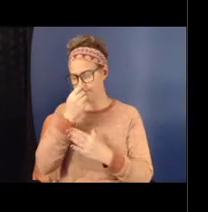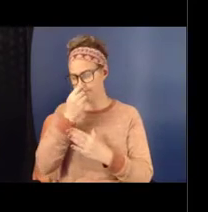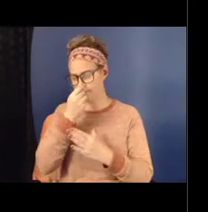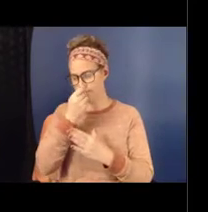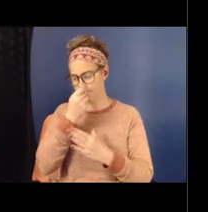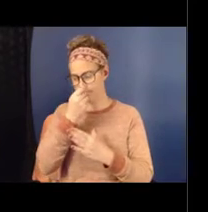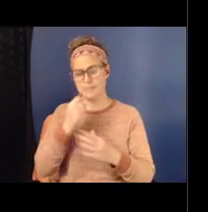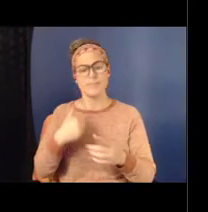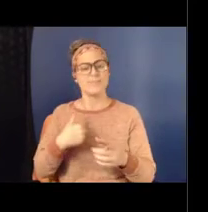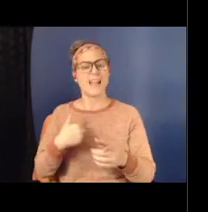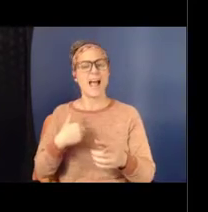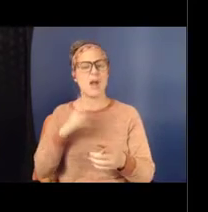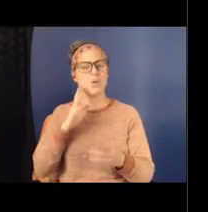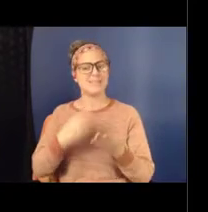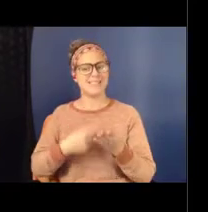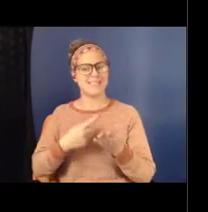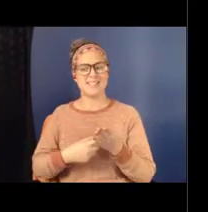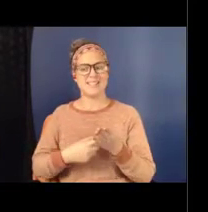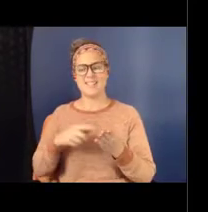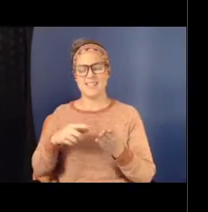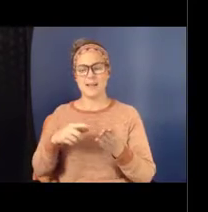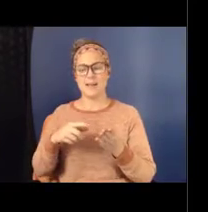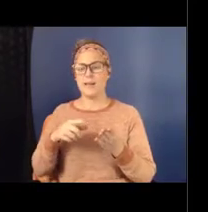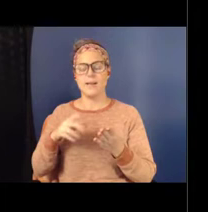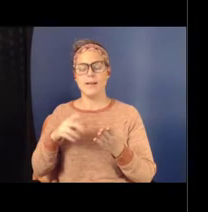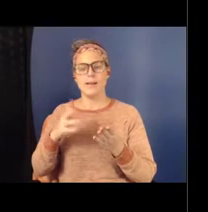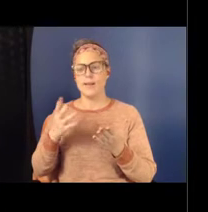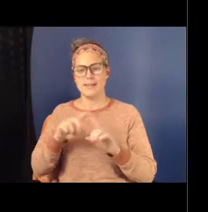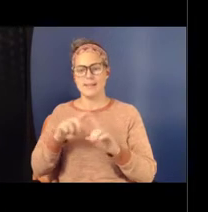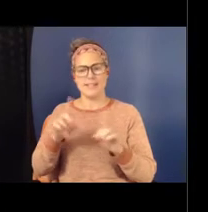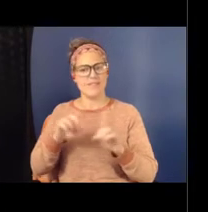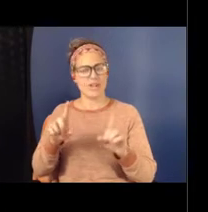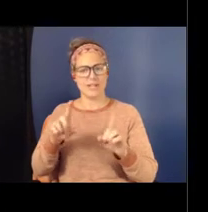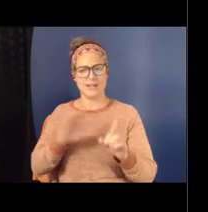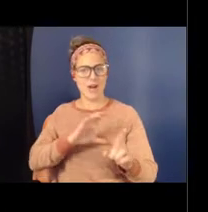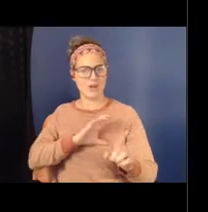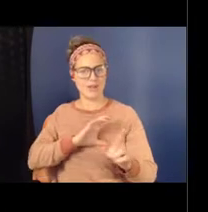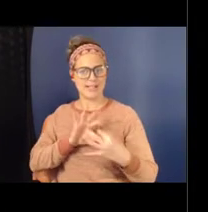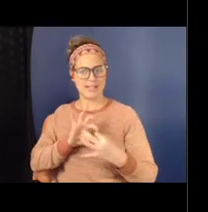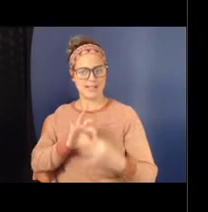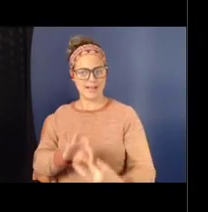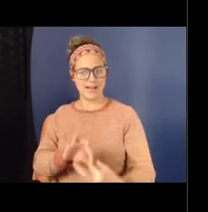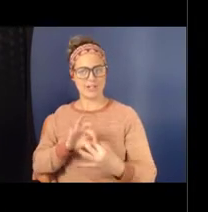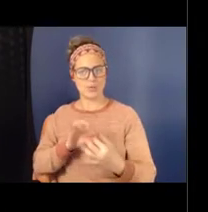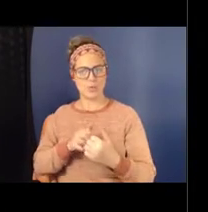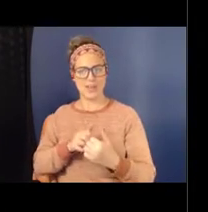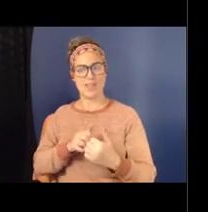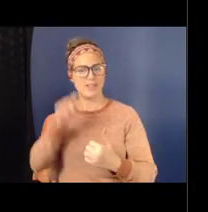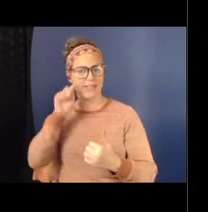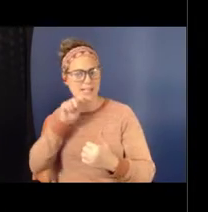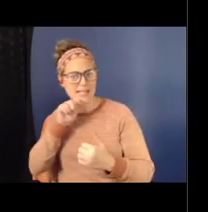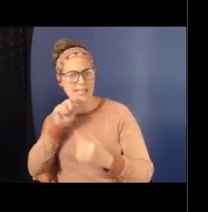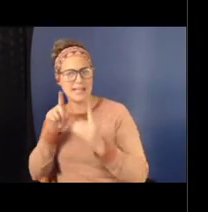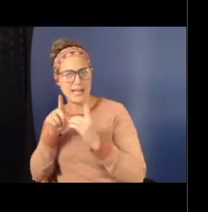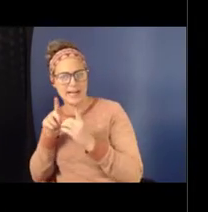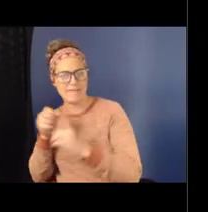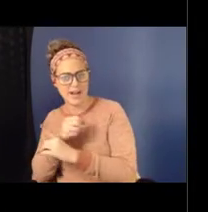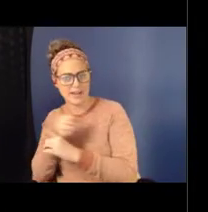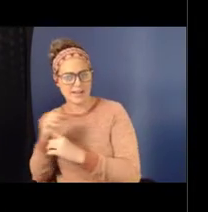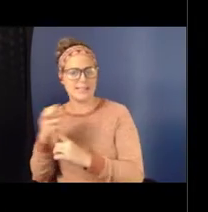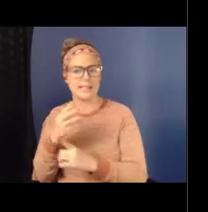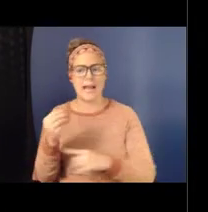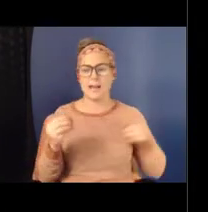we see this connection between bullying and later sexual violence and teen dating violence. And so, this is an